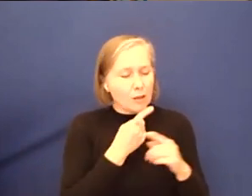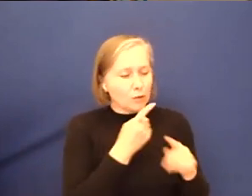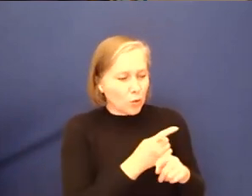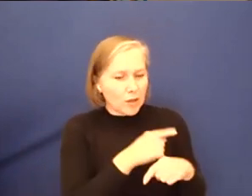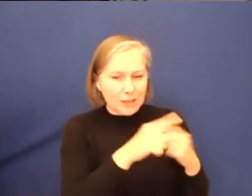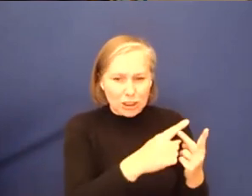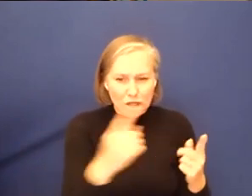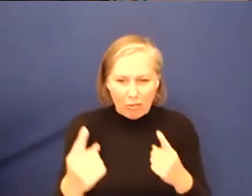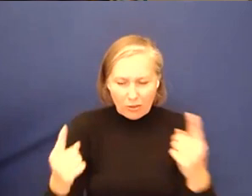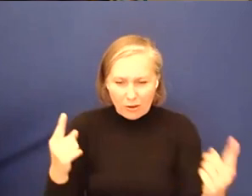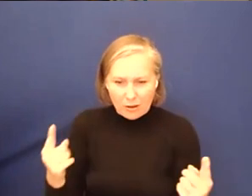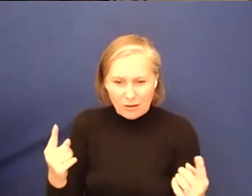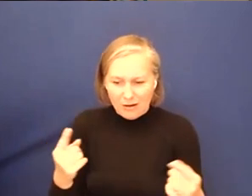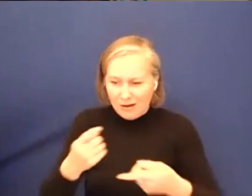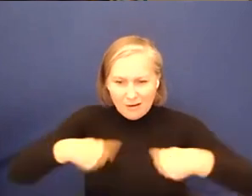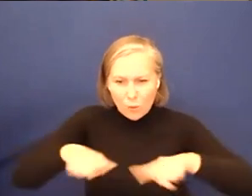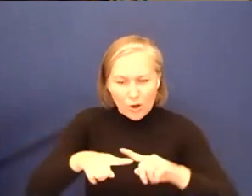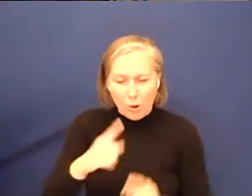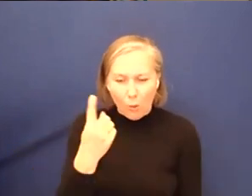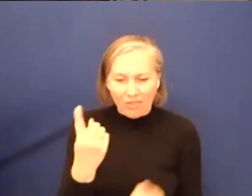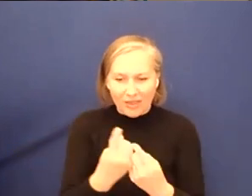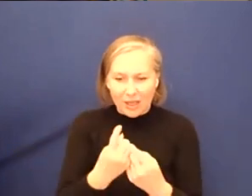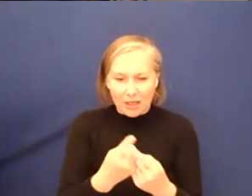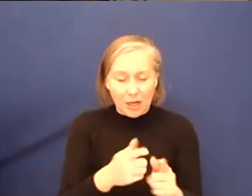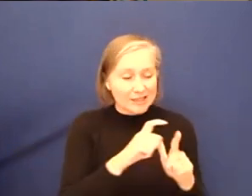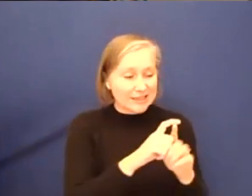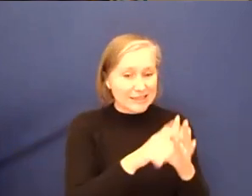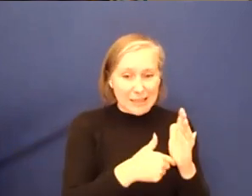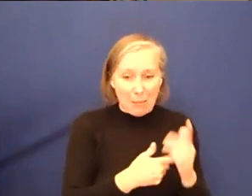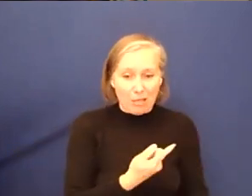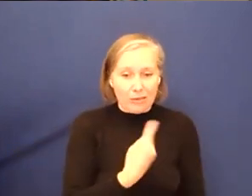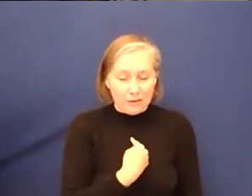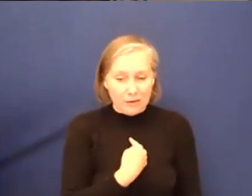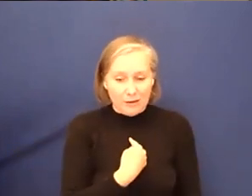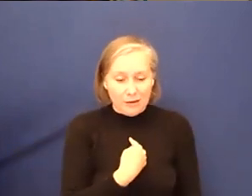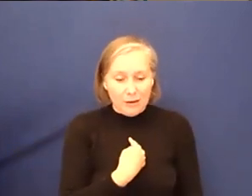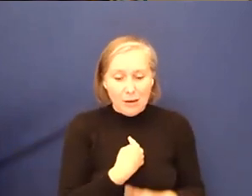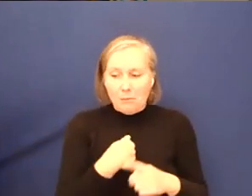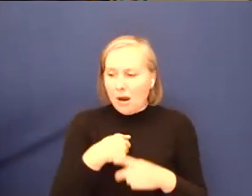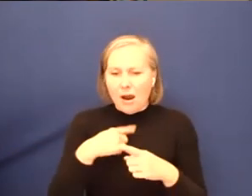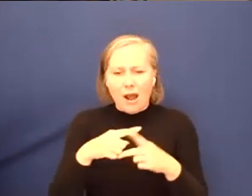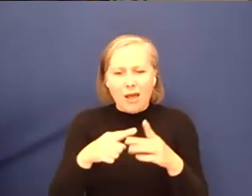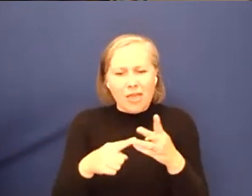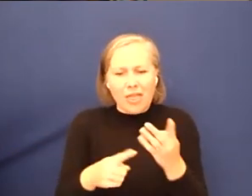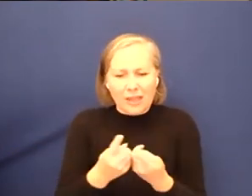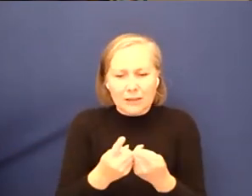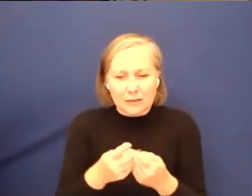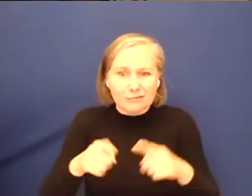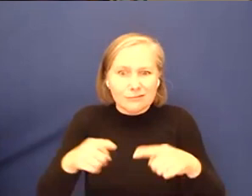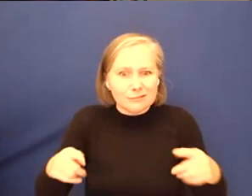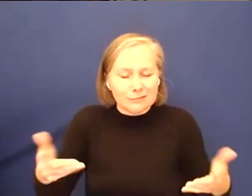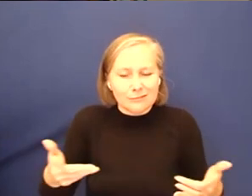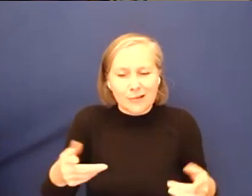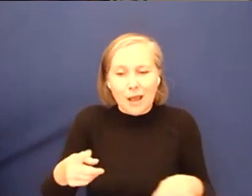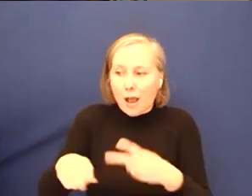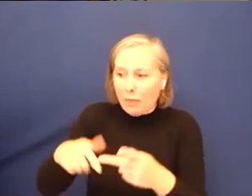said, none of us is one thing. You know, we may be disabled people, but we are other things as well, almost invariably. And other people